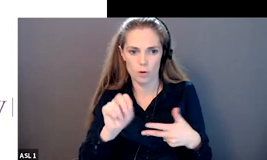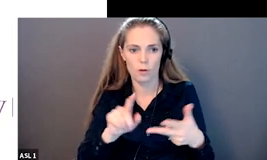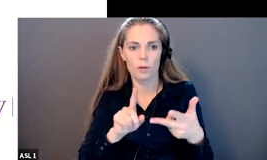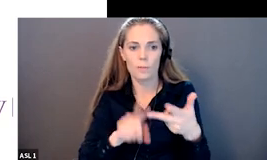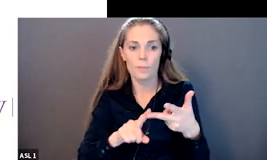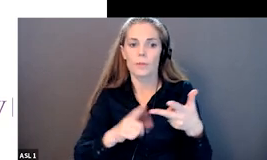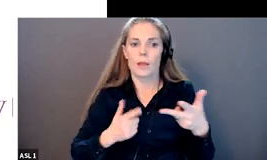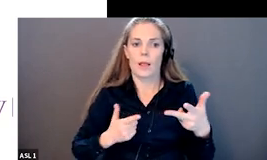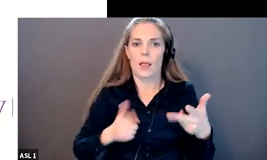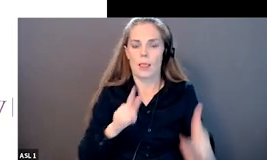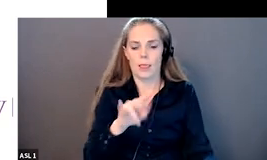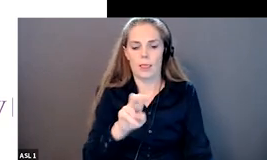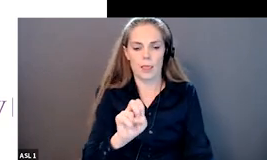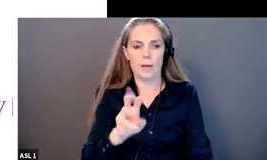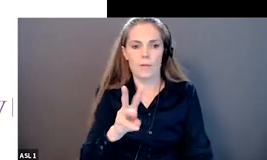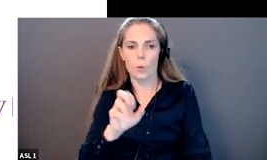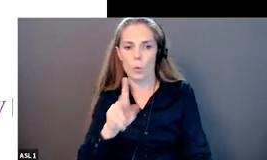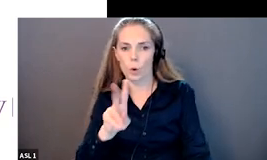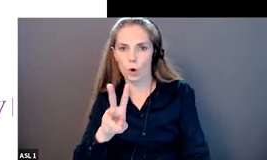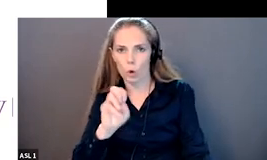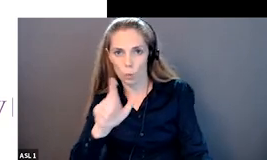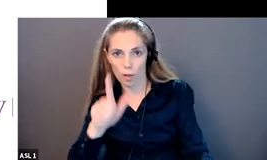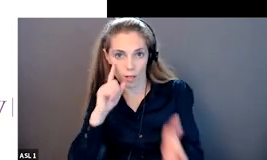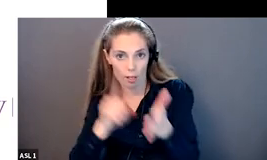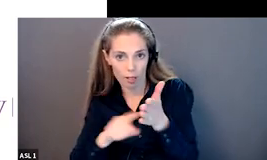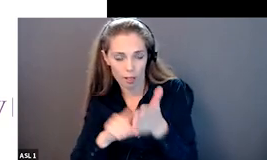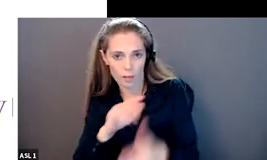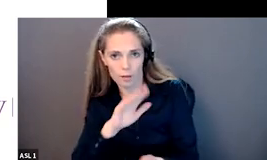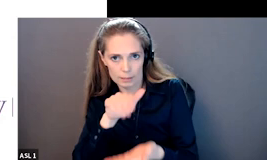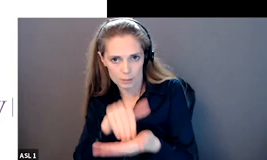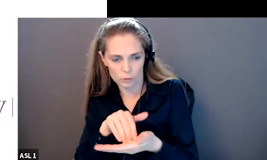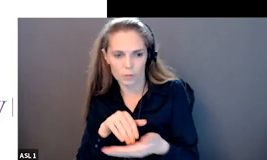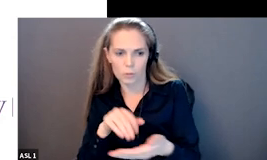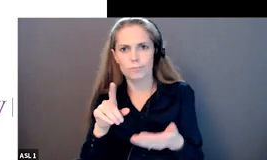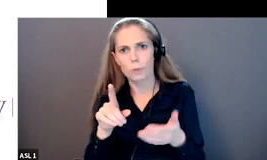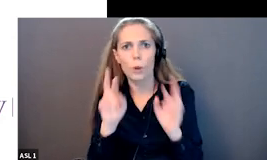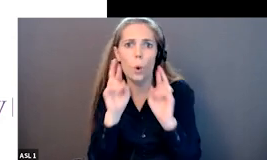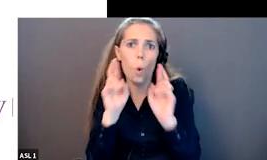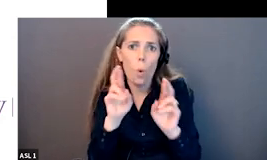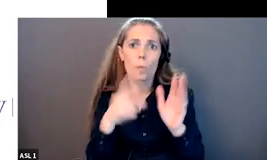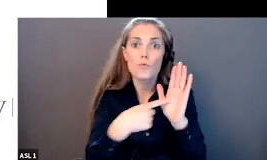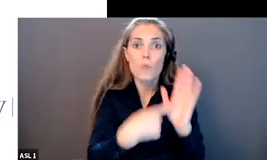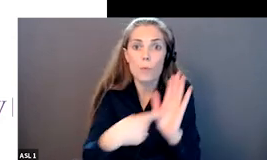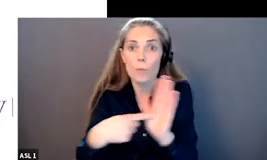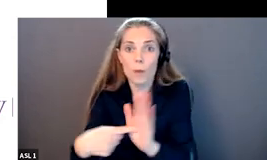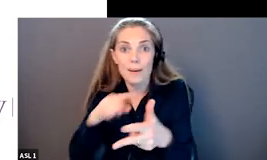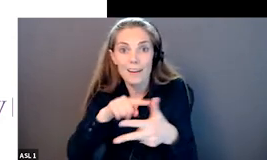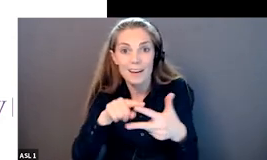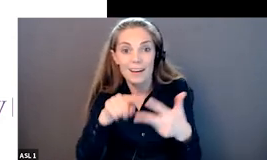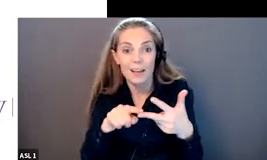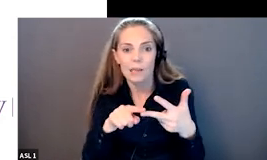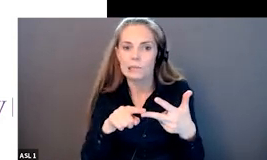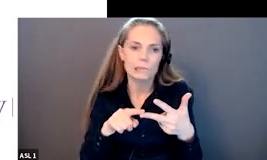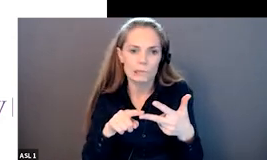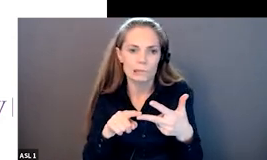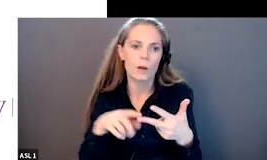but they weren't able to make it so we're having um catherine and myself from live work well and yasmin from dawn canada